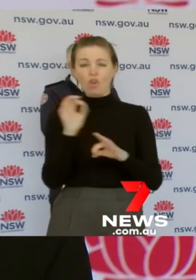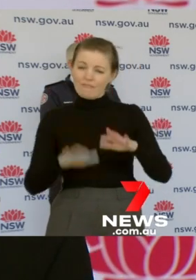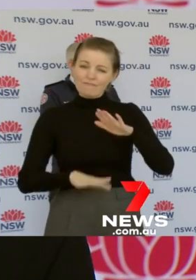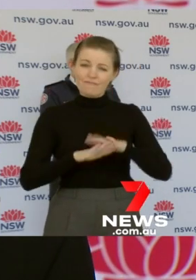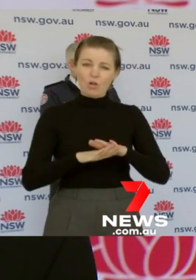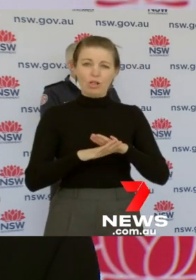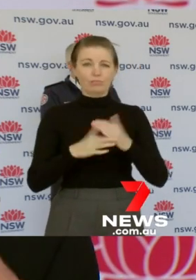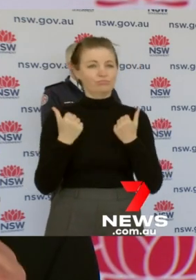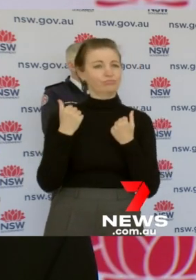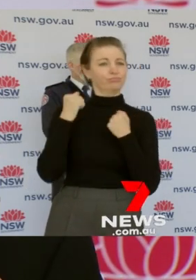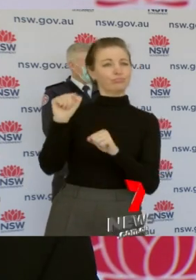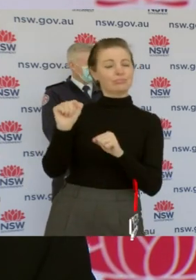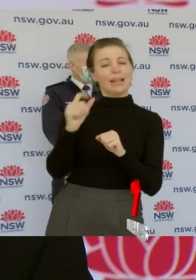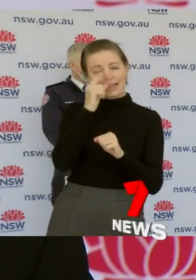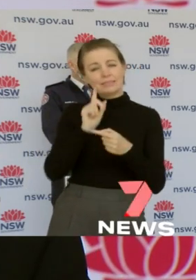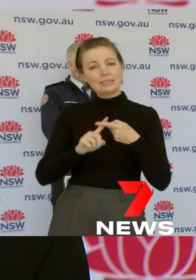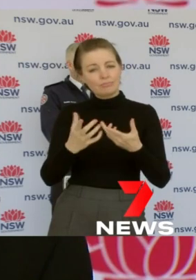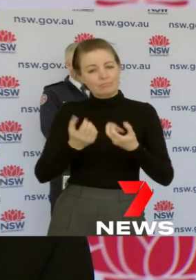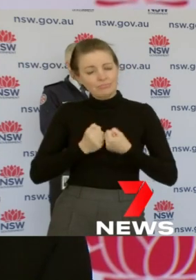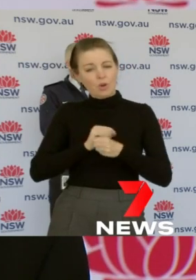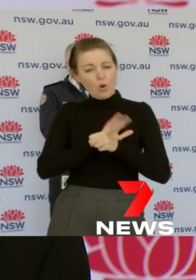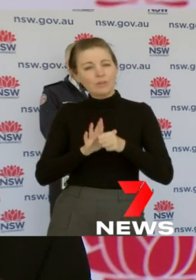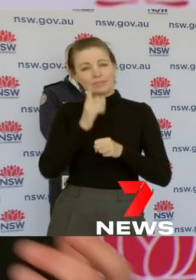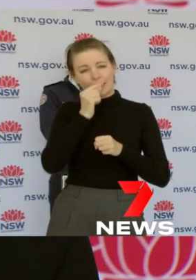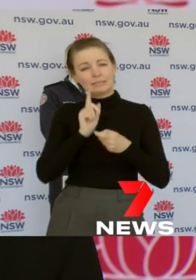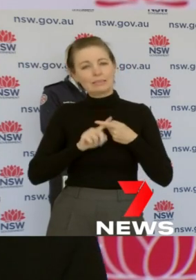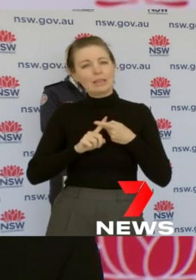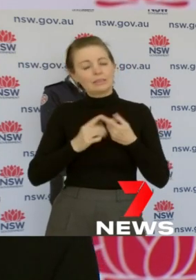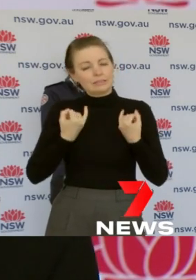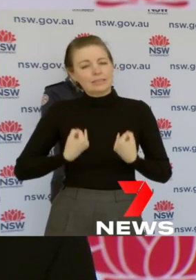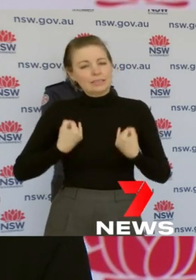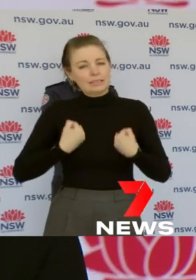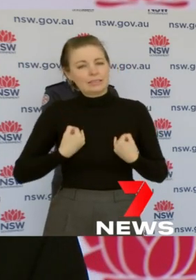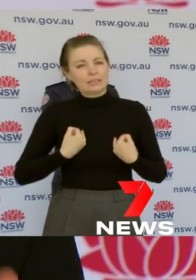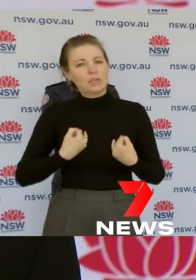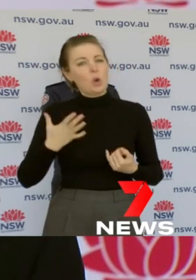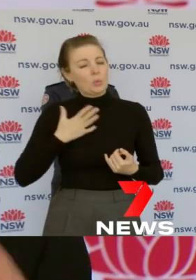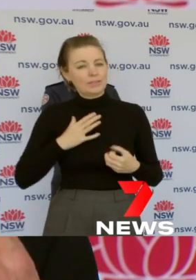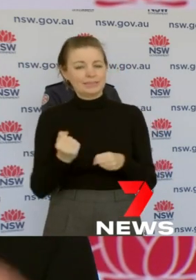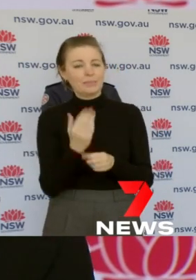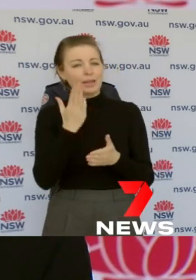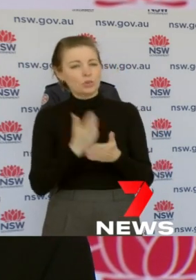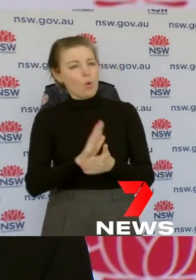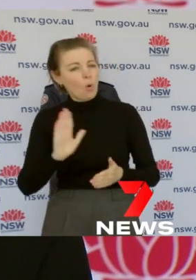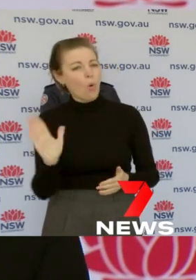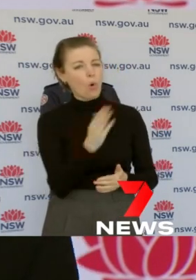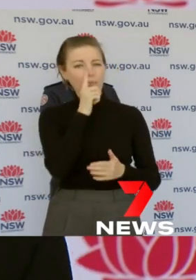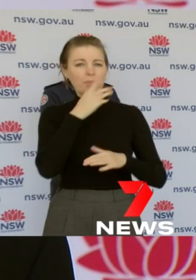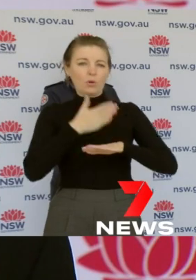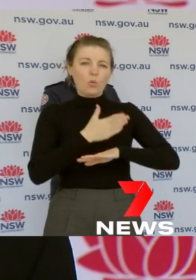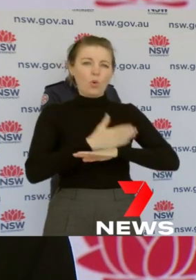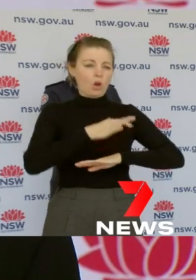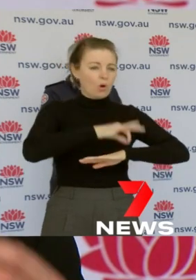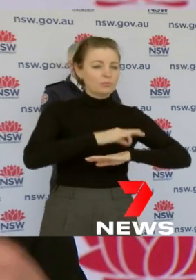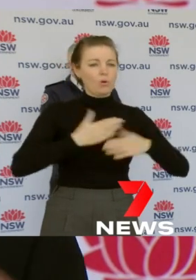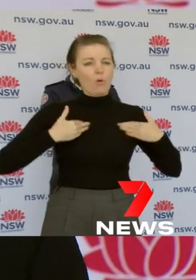us all in the community. To protect them we need not only healthcare workers to be vaccinated but all of us to be vaccinated as soon as